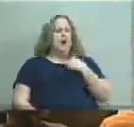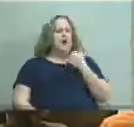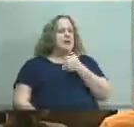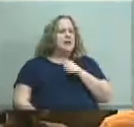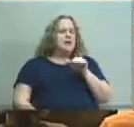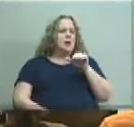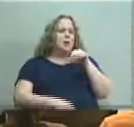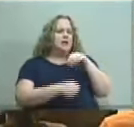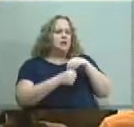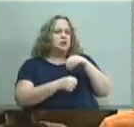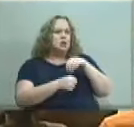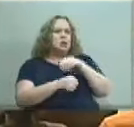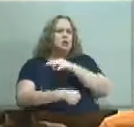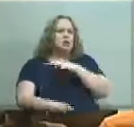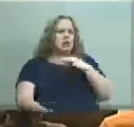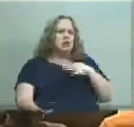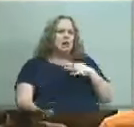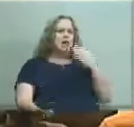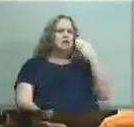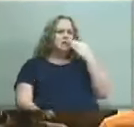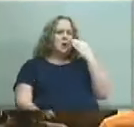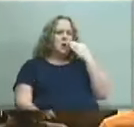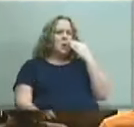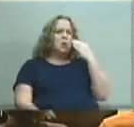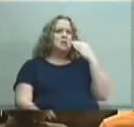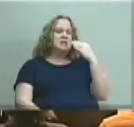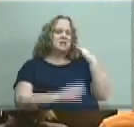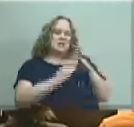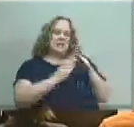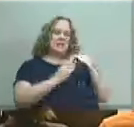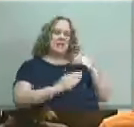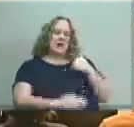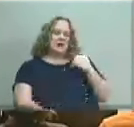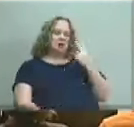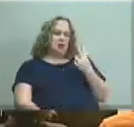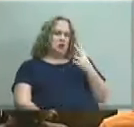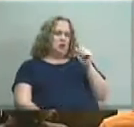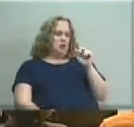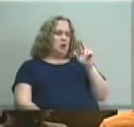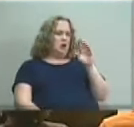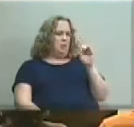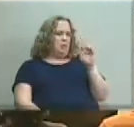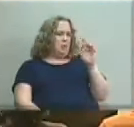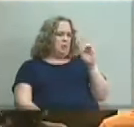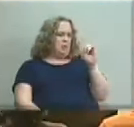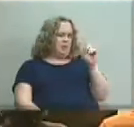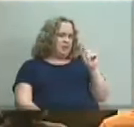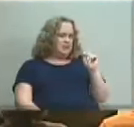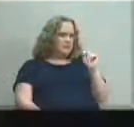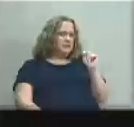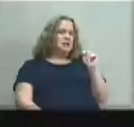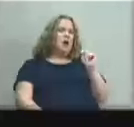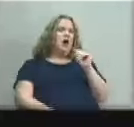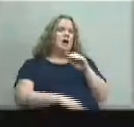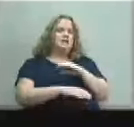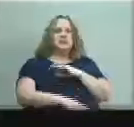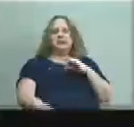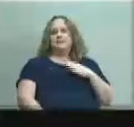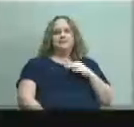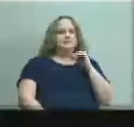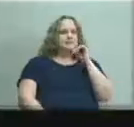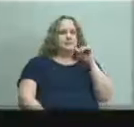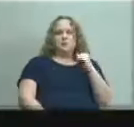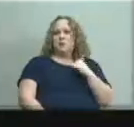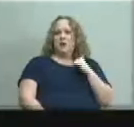can i know the city has two arborist on staff do we have anyone like that on our on our end for our infrastructure we we do not have an